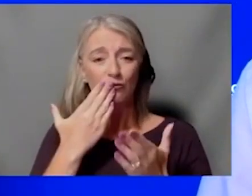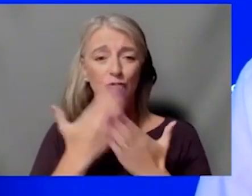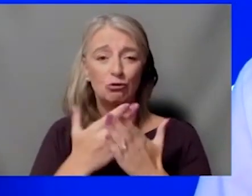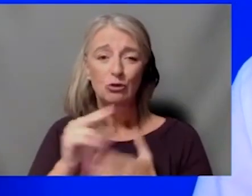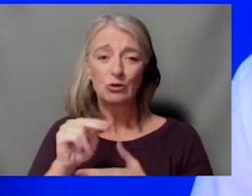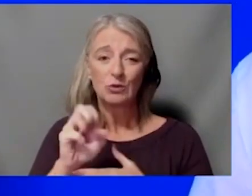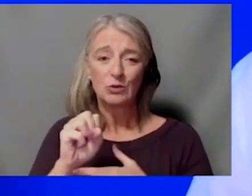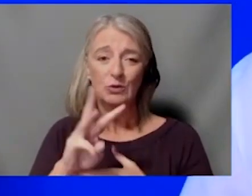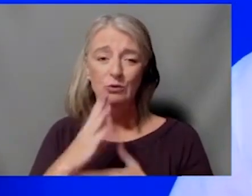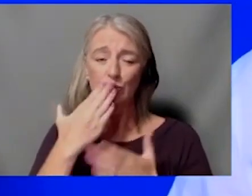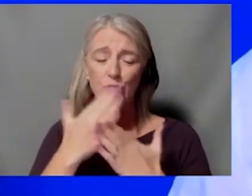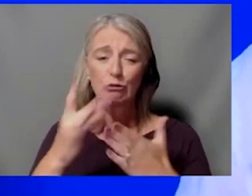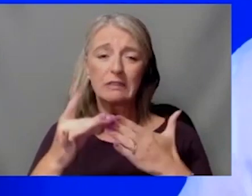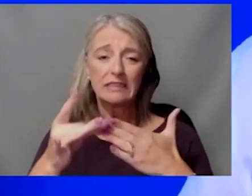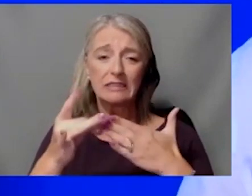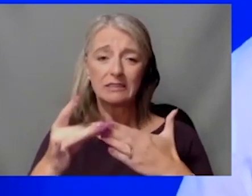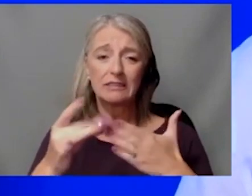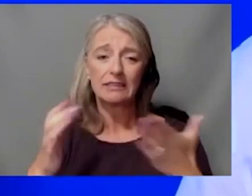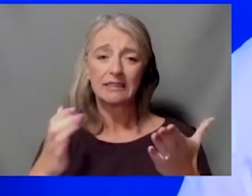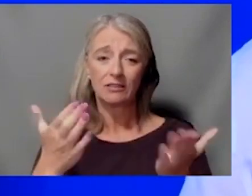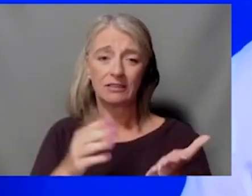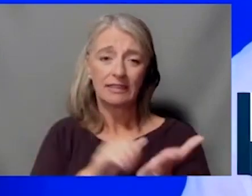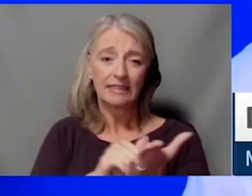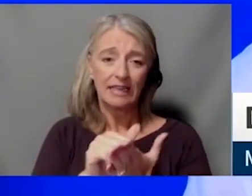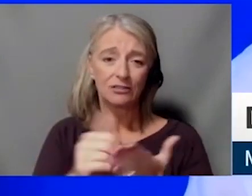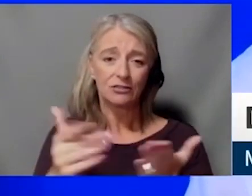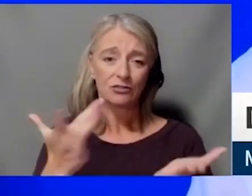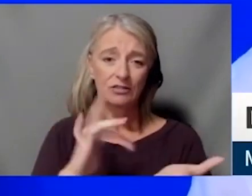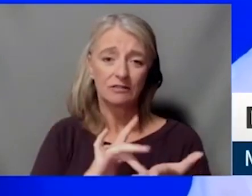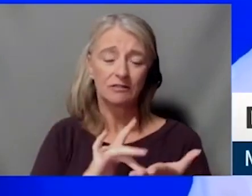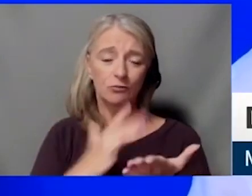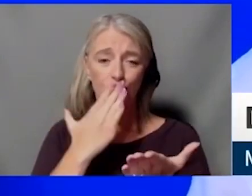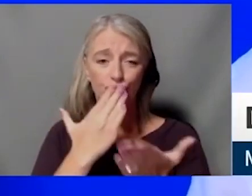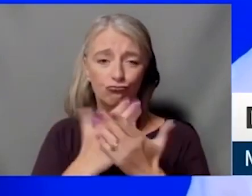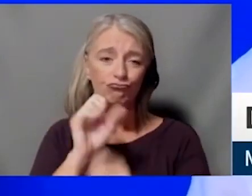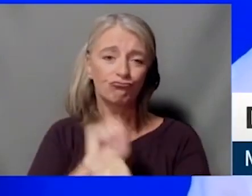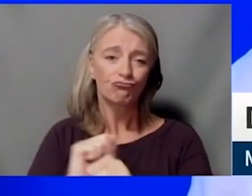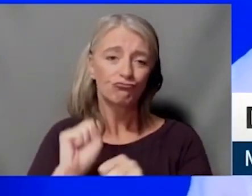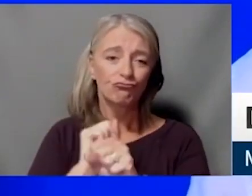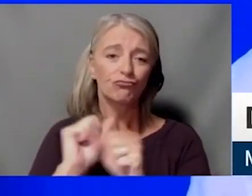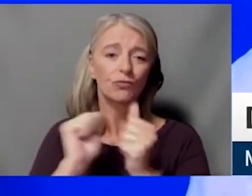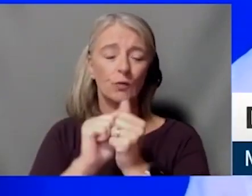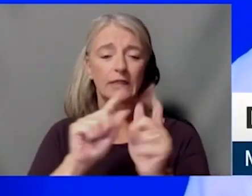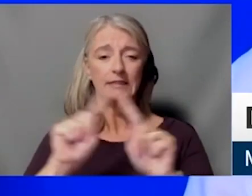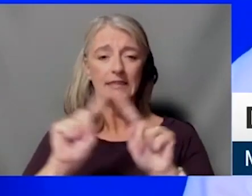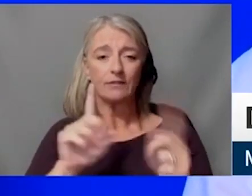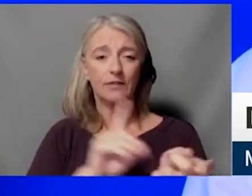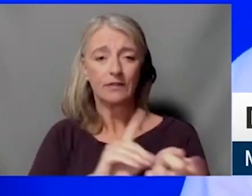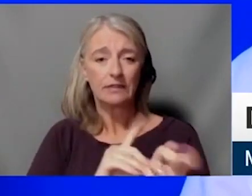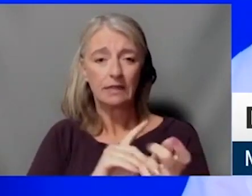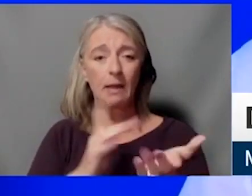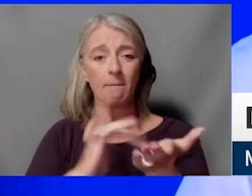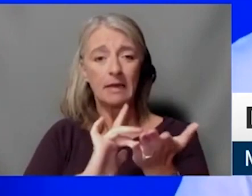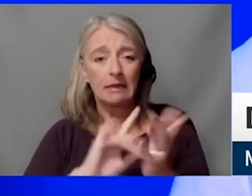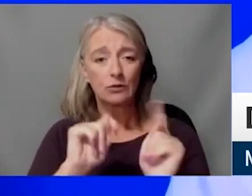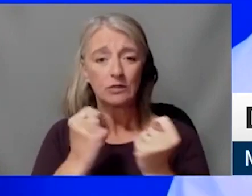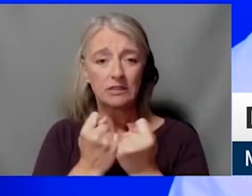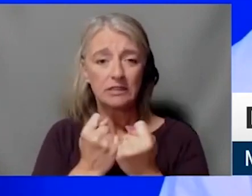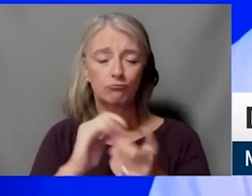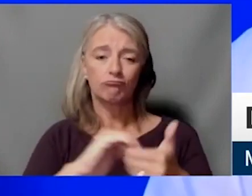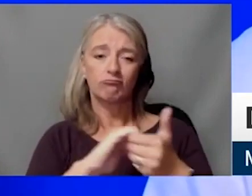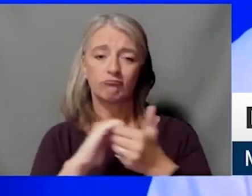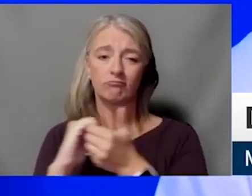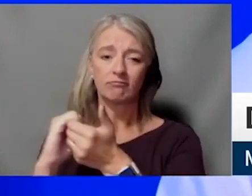cancer center. It's always good working with all the, the physicians and the medical teams, uh, with collaborations on these complex patients really to